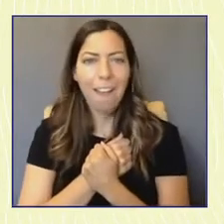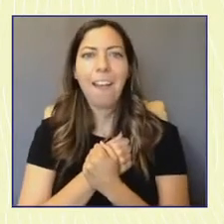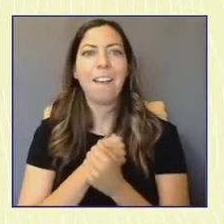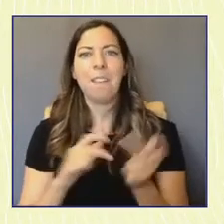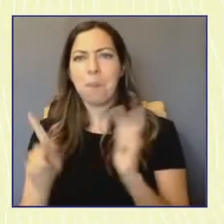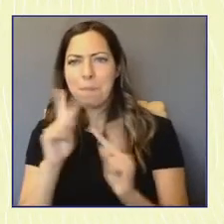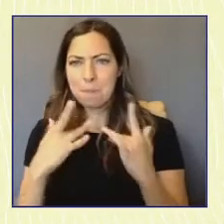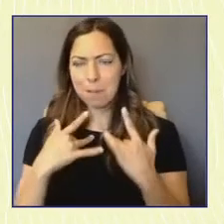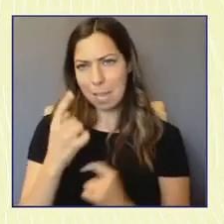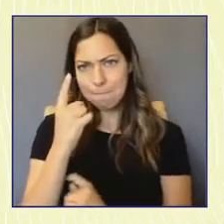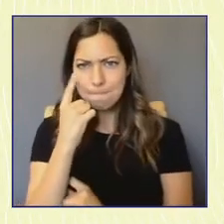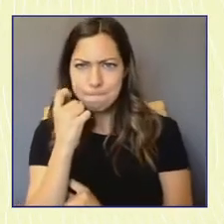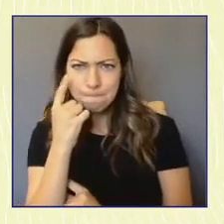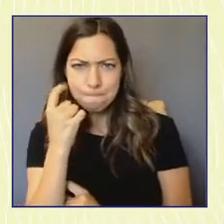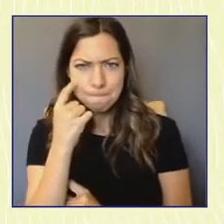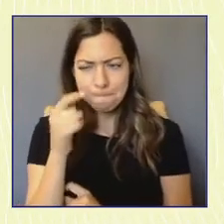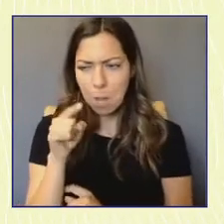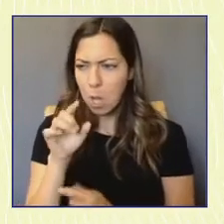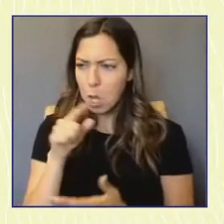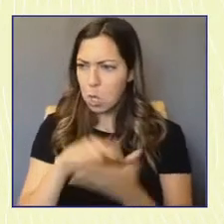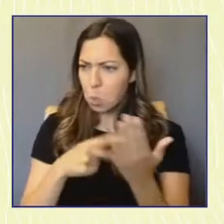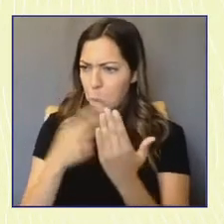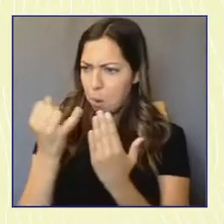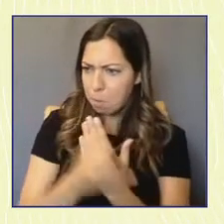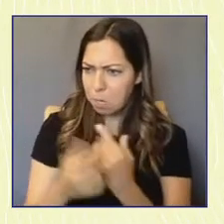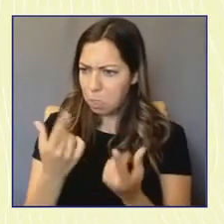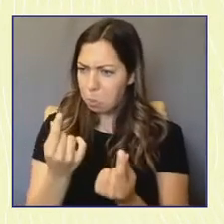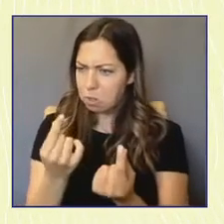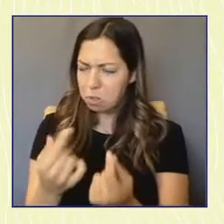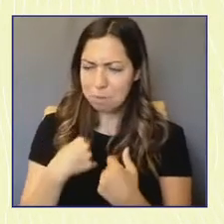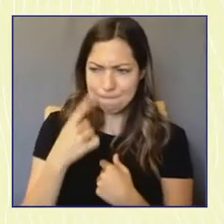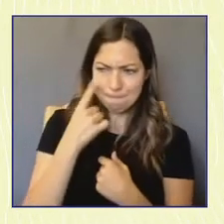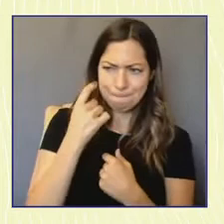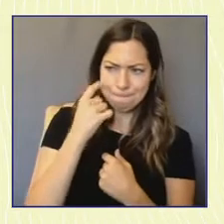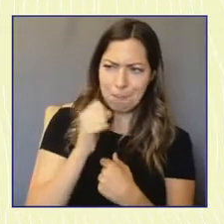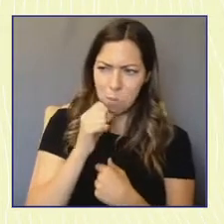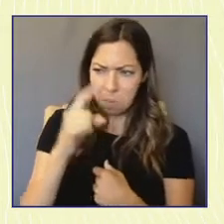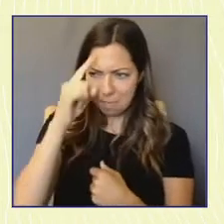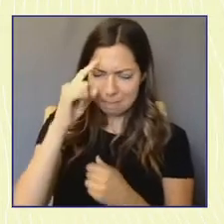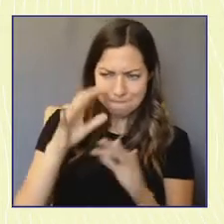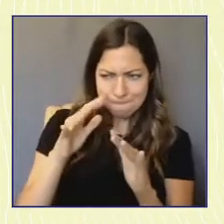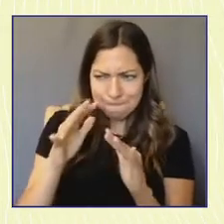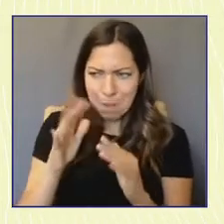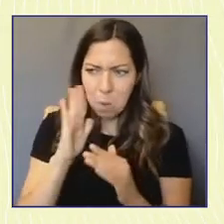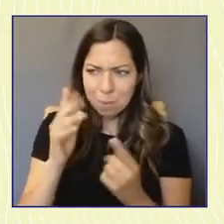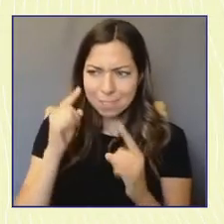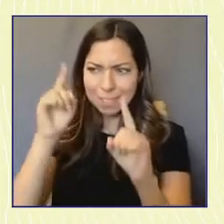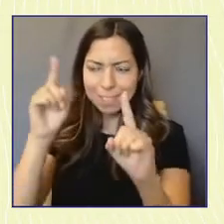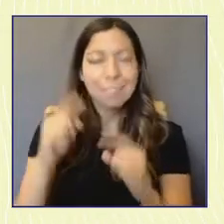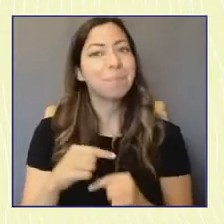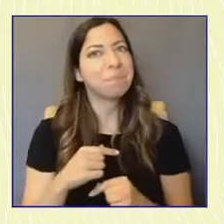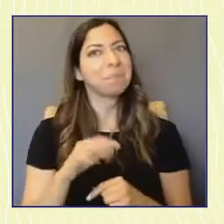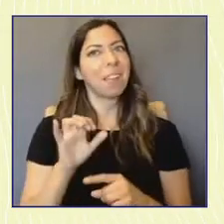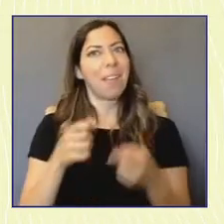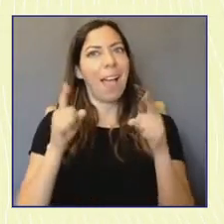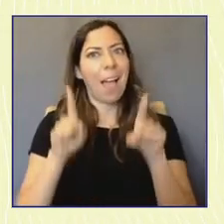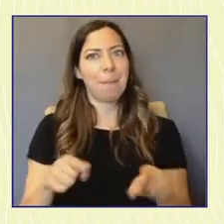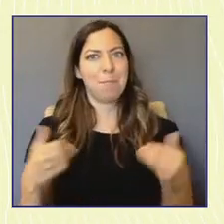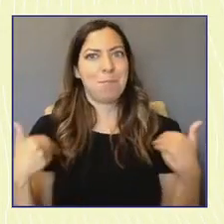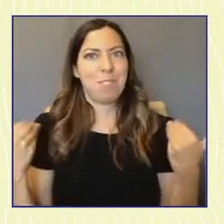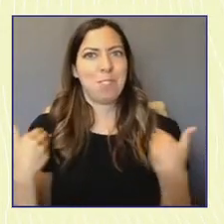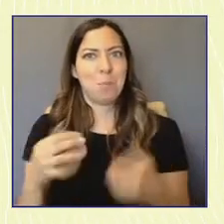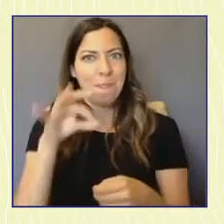of either something I'm working on or something I'm doing and I think the youth vote still in Washington unfortunately remains a